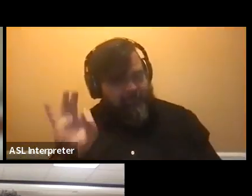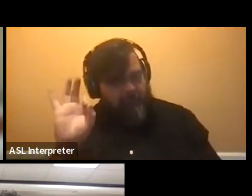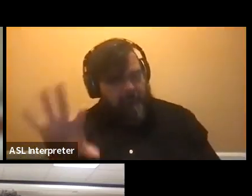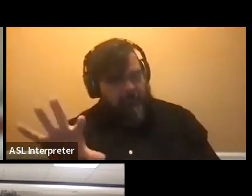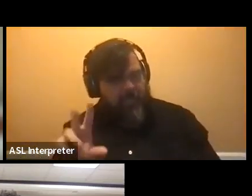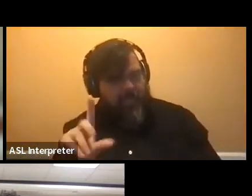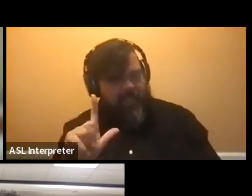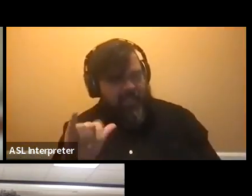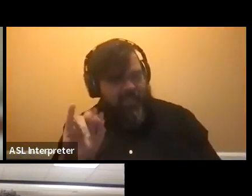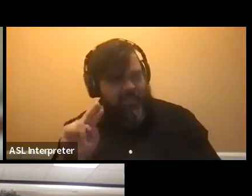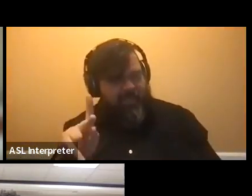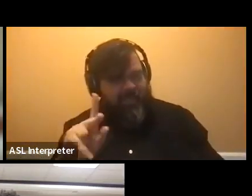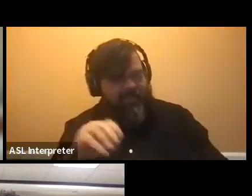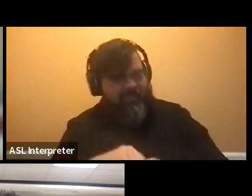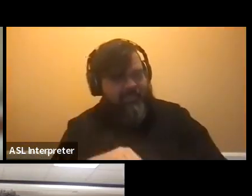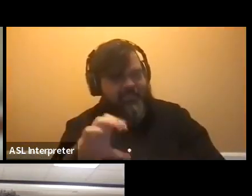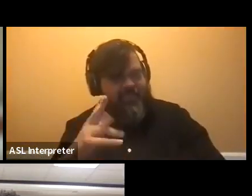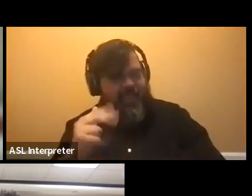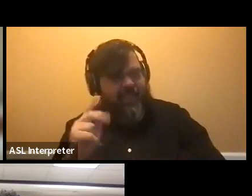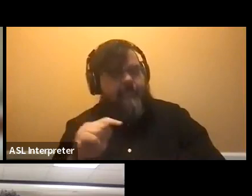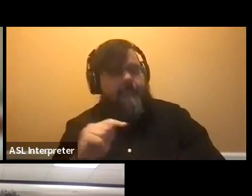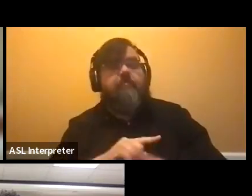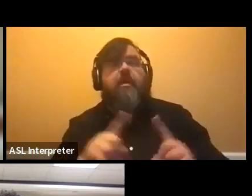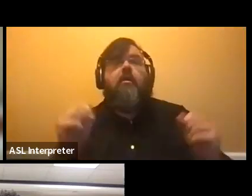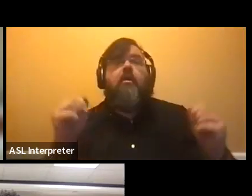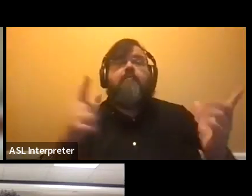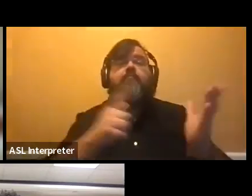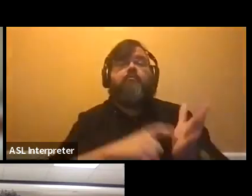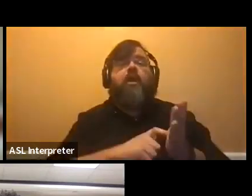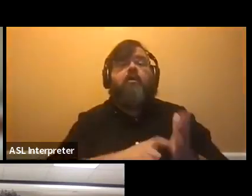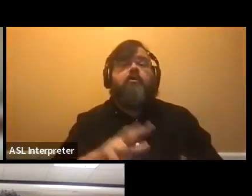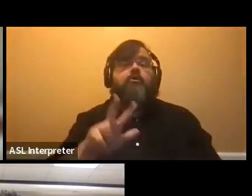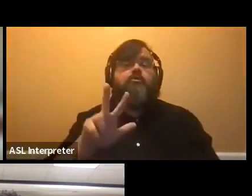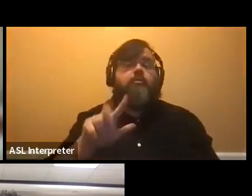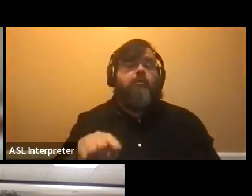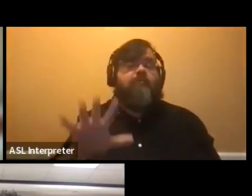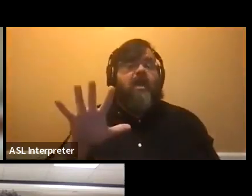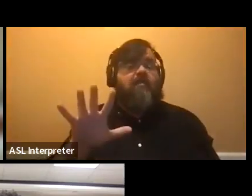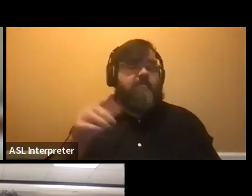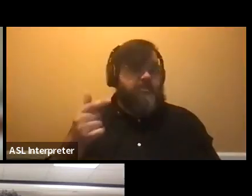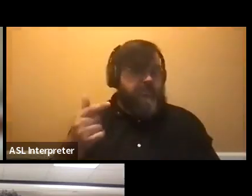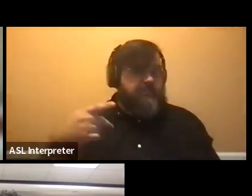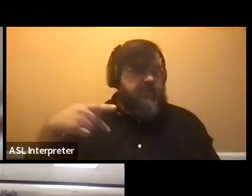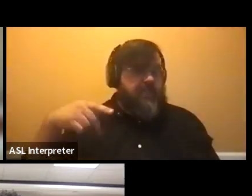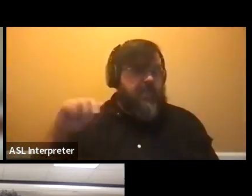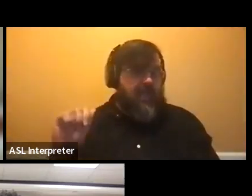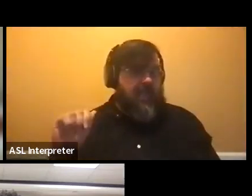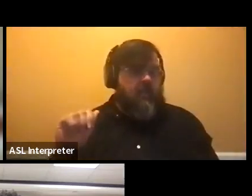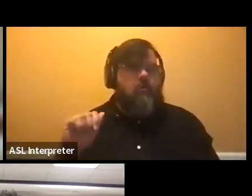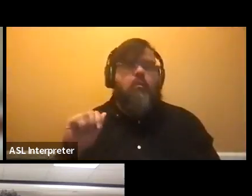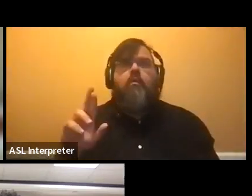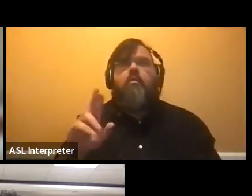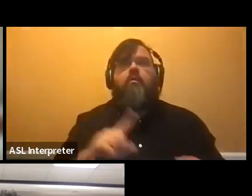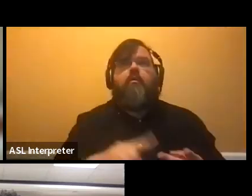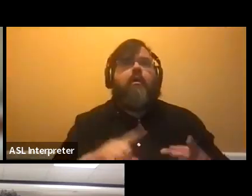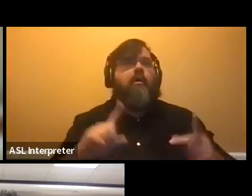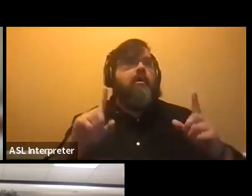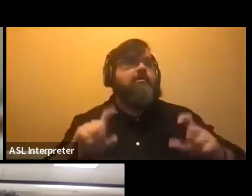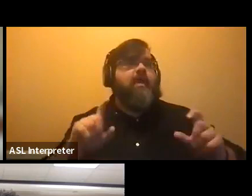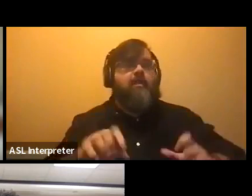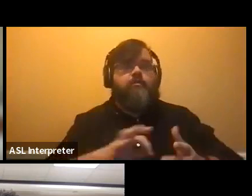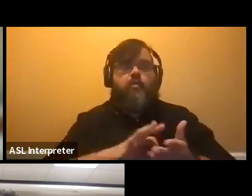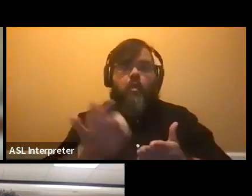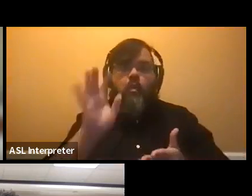you look, all of them require a 3.5 GPA and then, um, you can either have a test score that's going to get you a certain amount